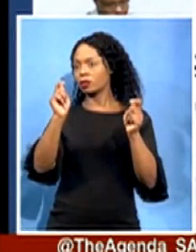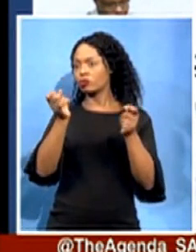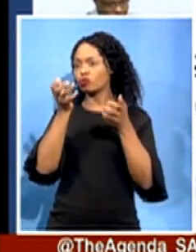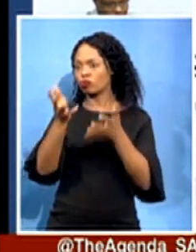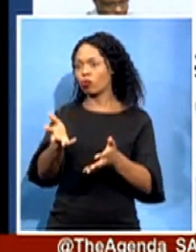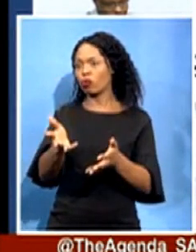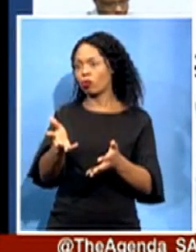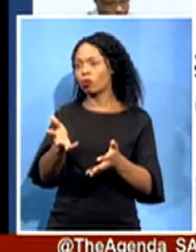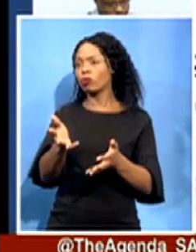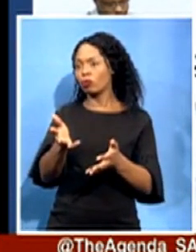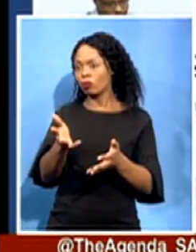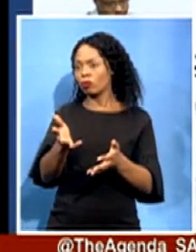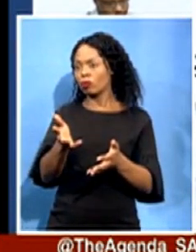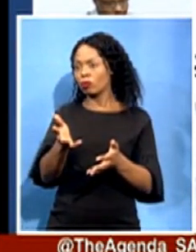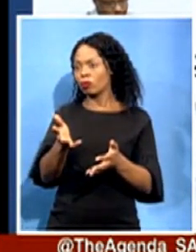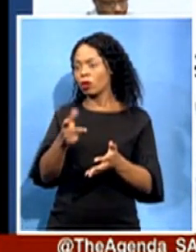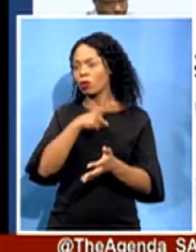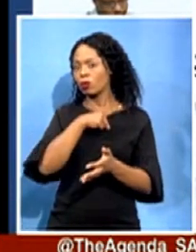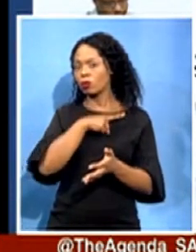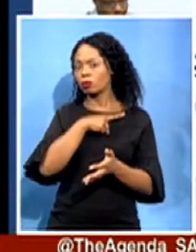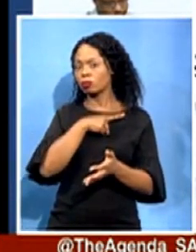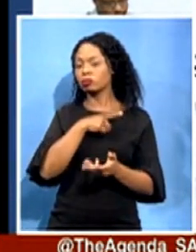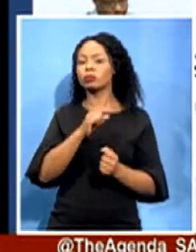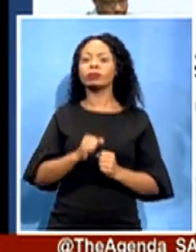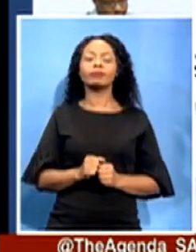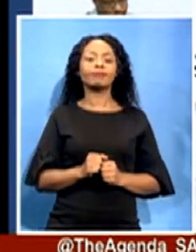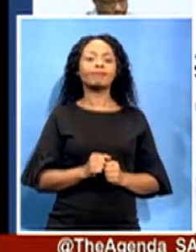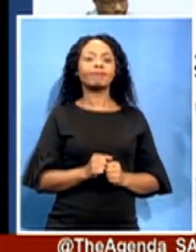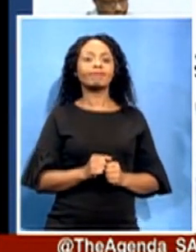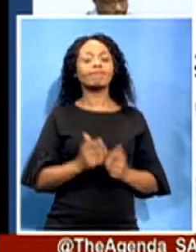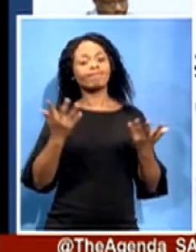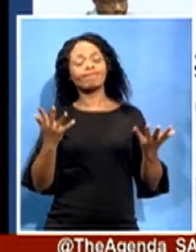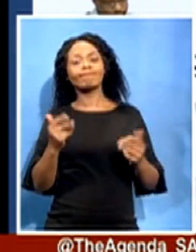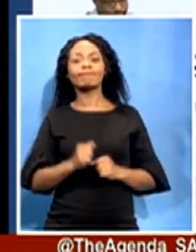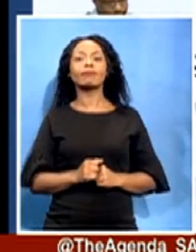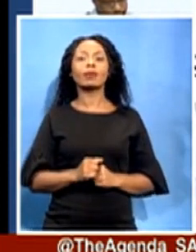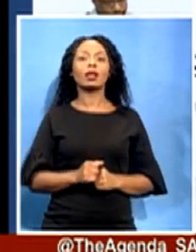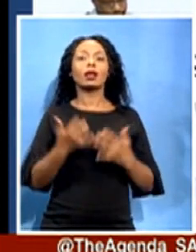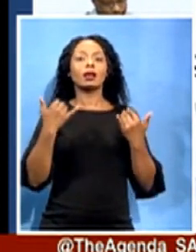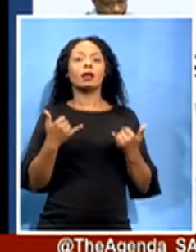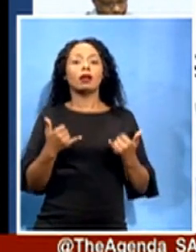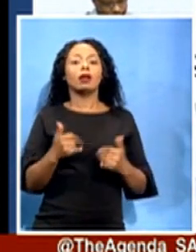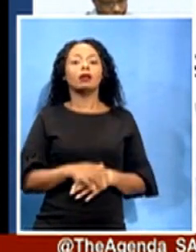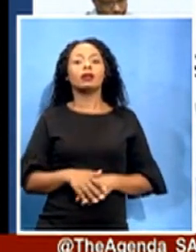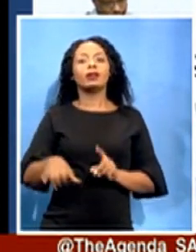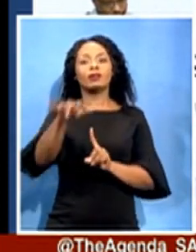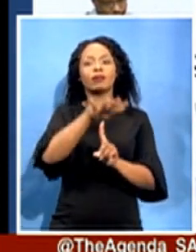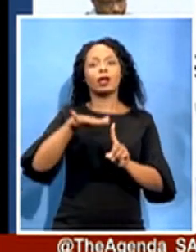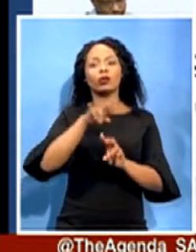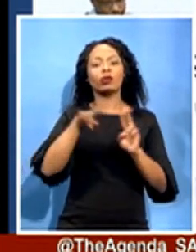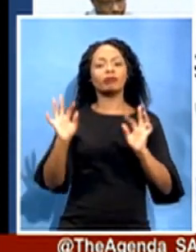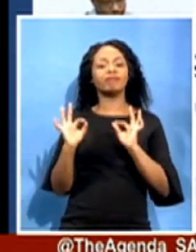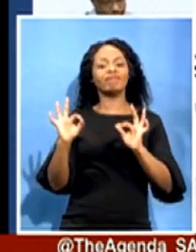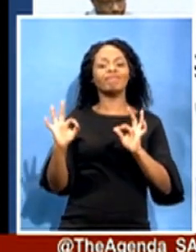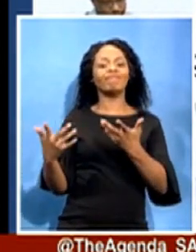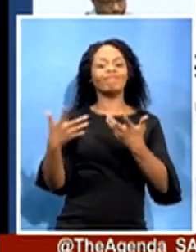We're coming out of the briefing, the outcomes, venue not suitable for intended purpose. That's the finding of an